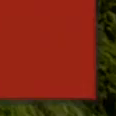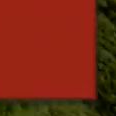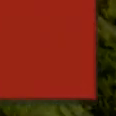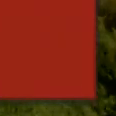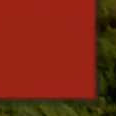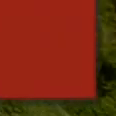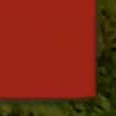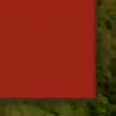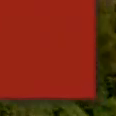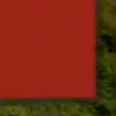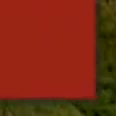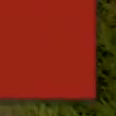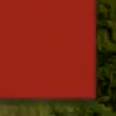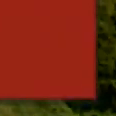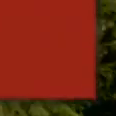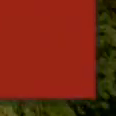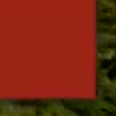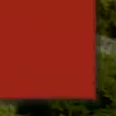case of a tsunami.